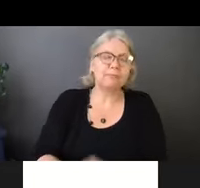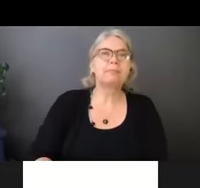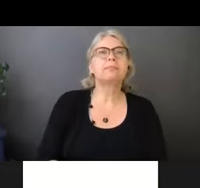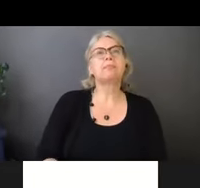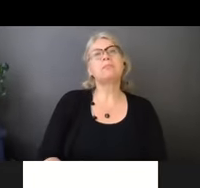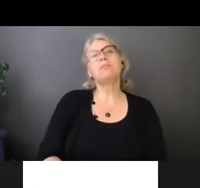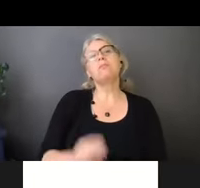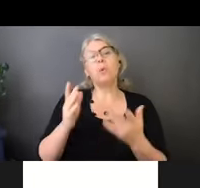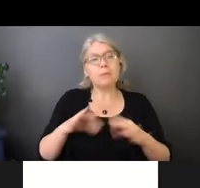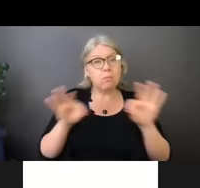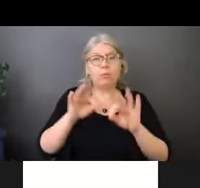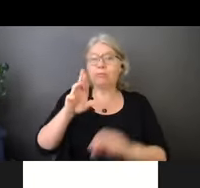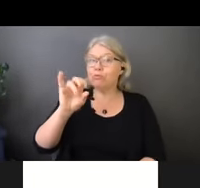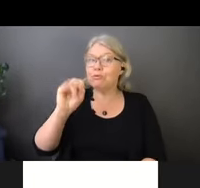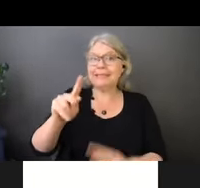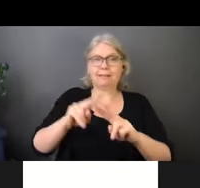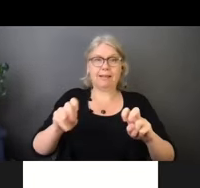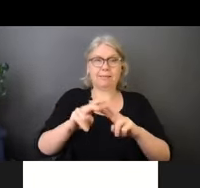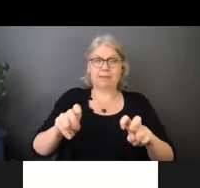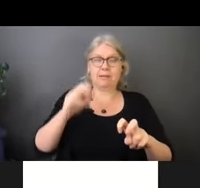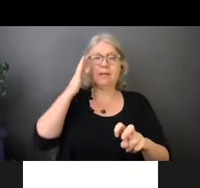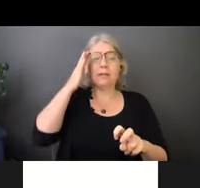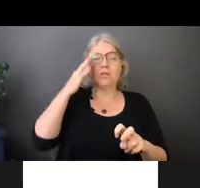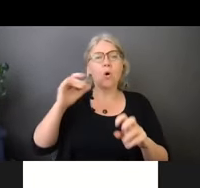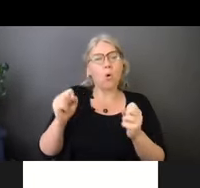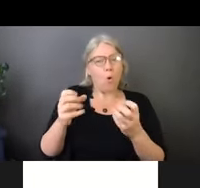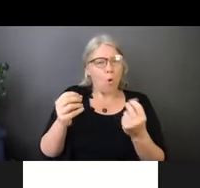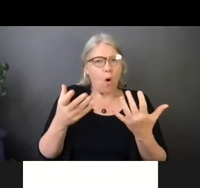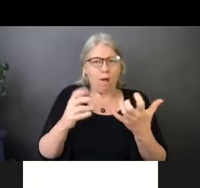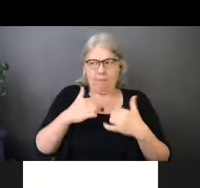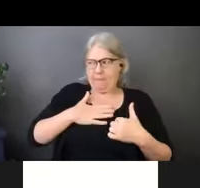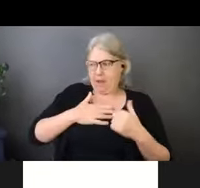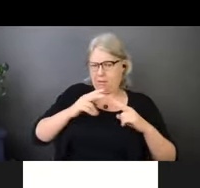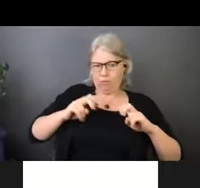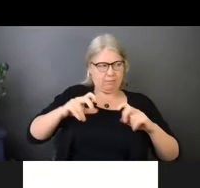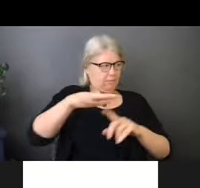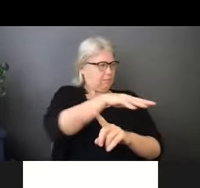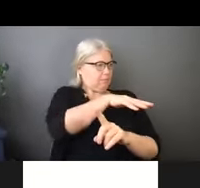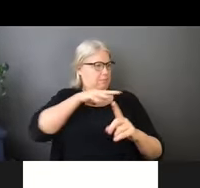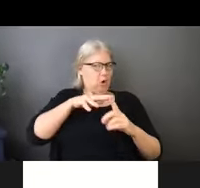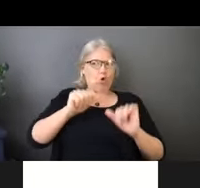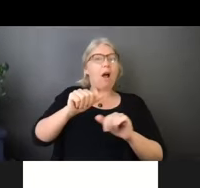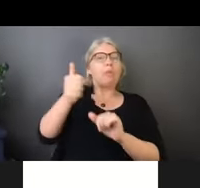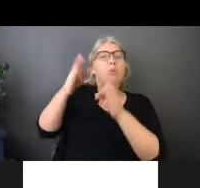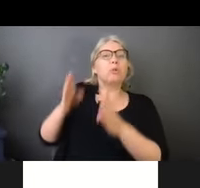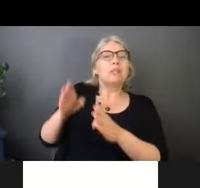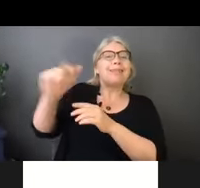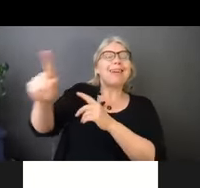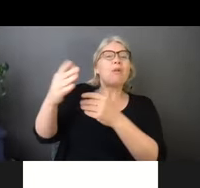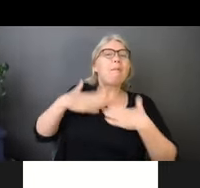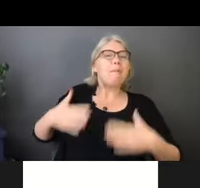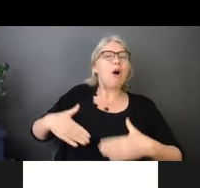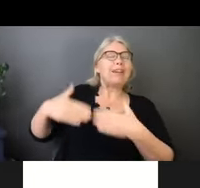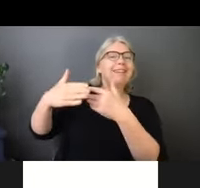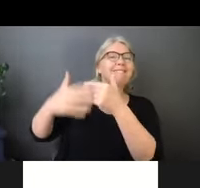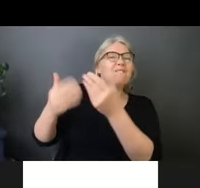fluids? Remember, that's not just direct exposure. It's on inanimate objects like your telephone. The type of bodily fluids that the attendant may come into